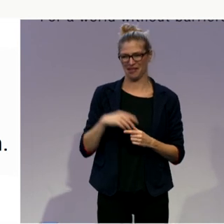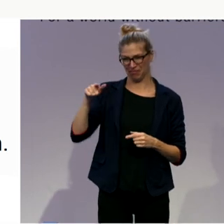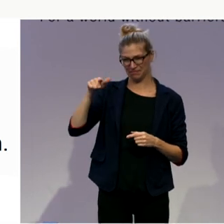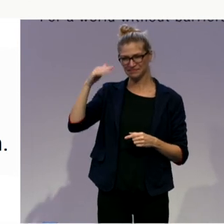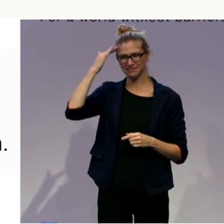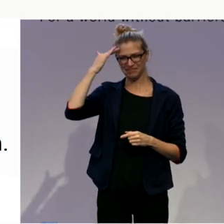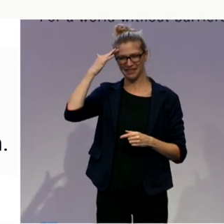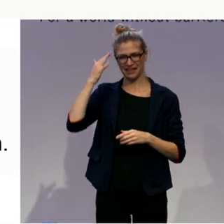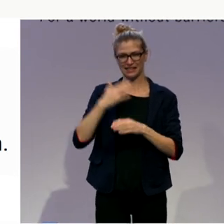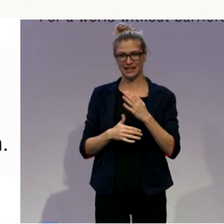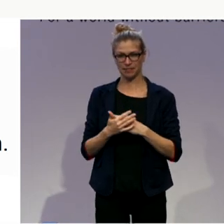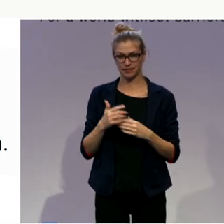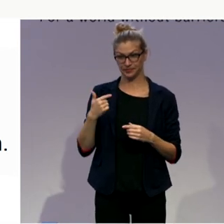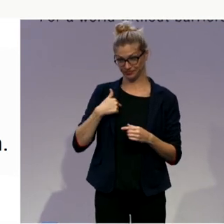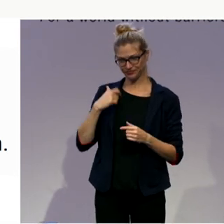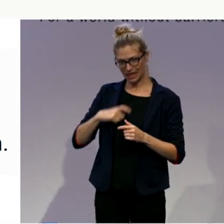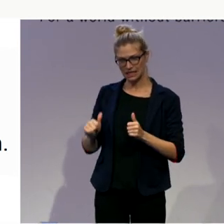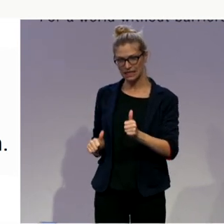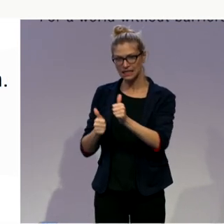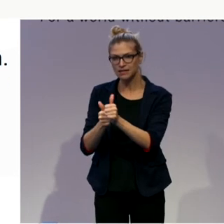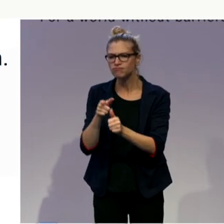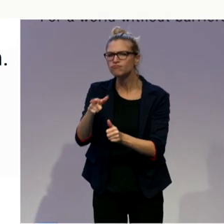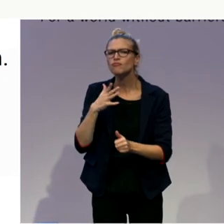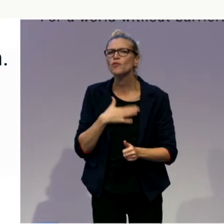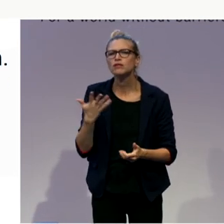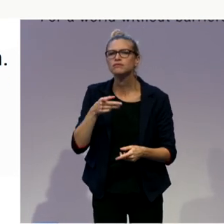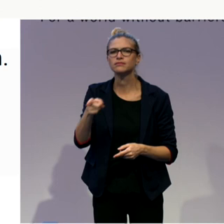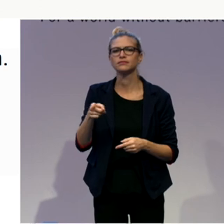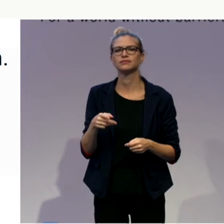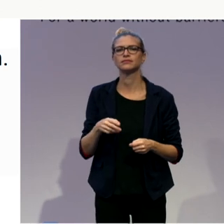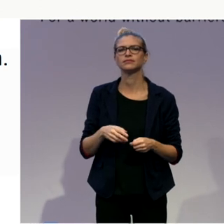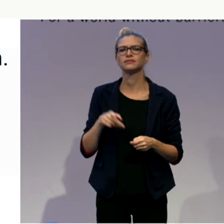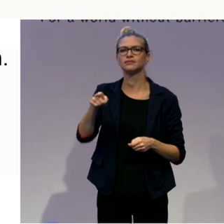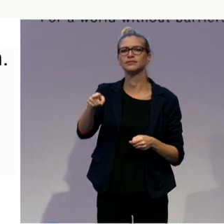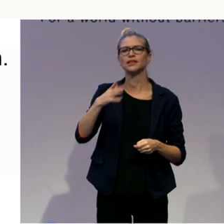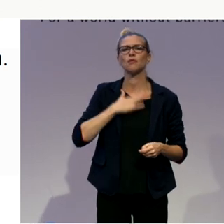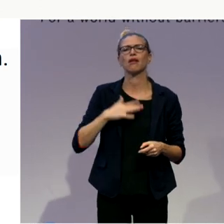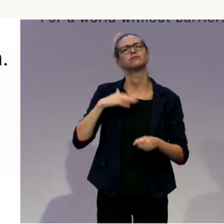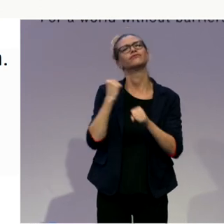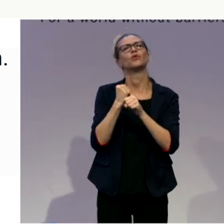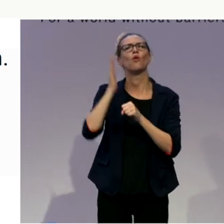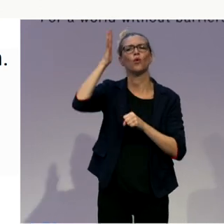when you grow up? And he said I want to be a taxi driver. And people said well hang on a minute as we just heard.